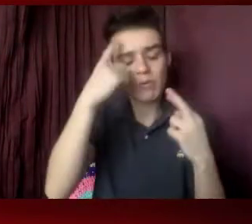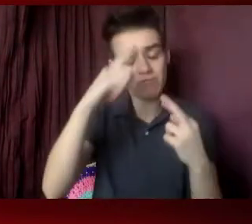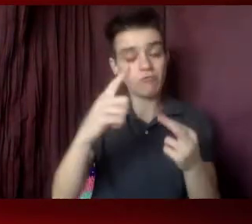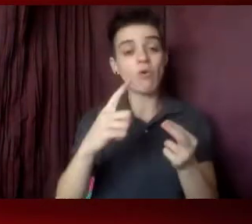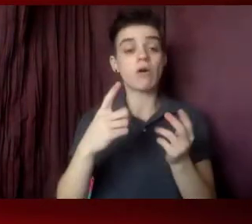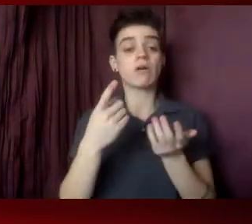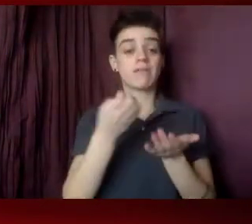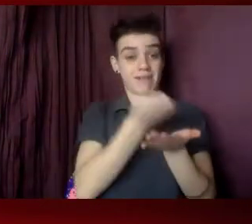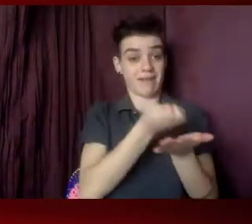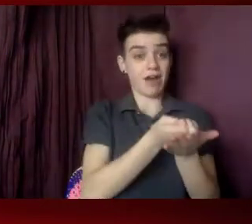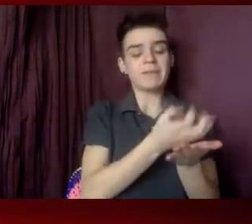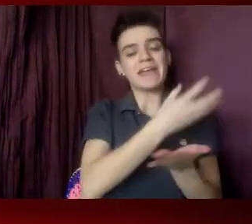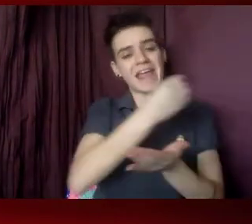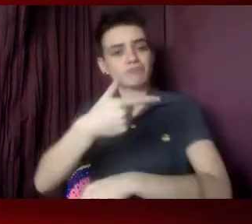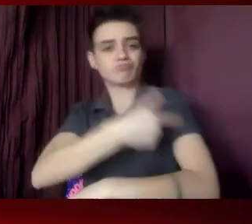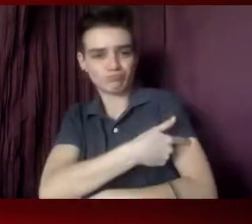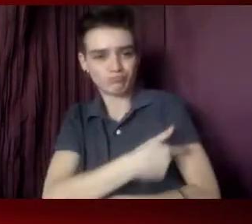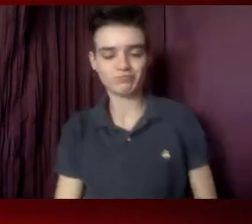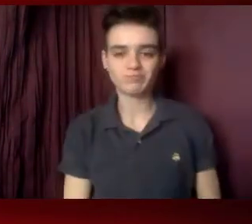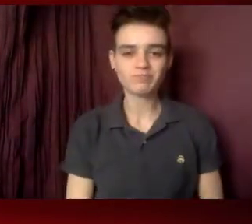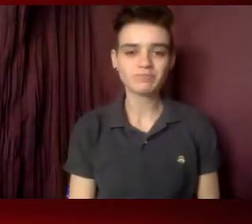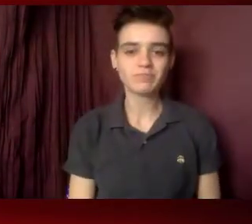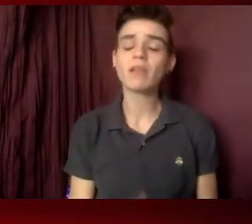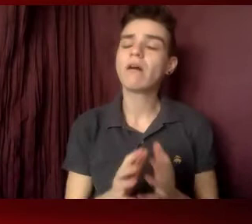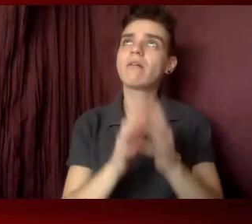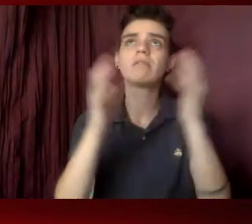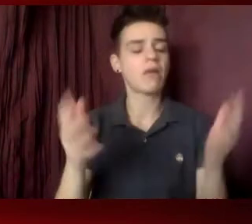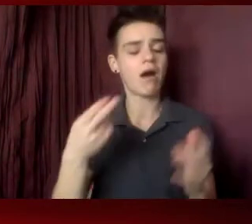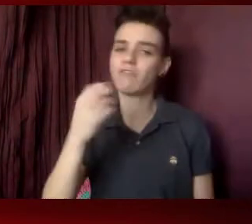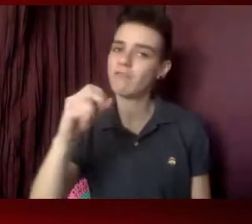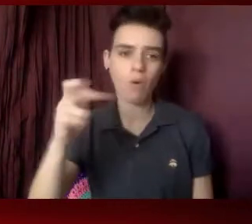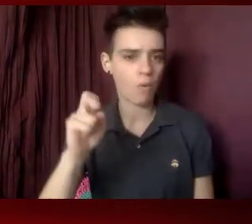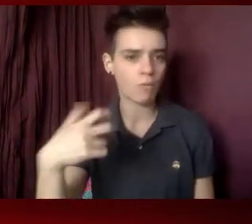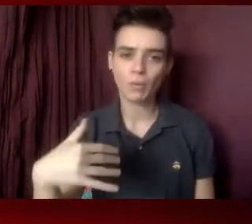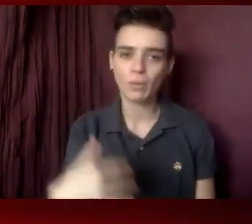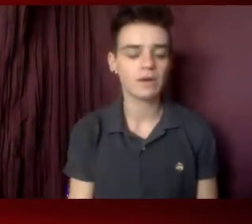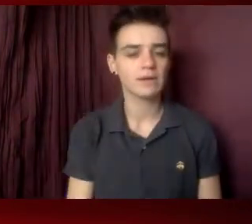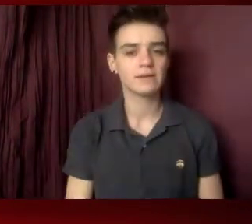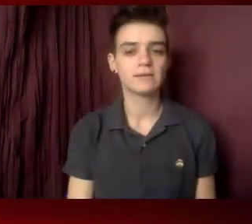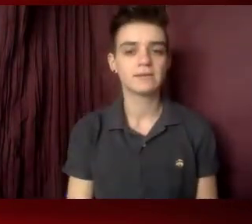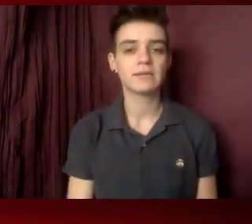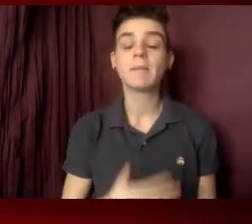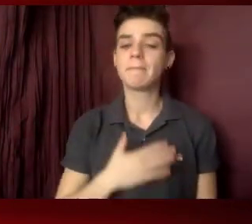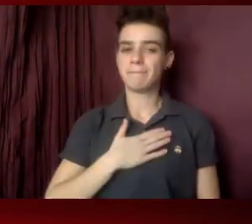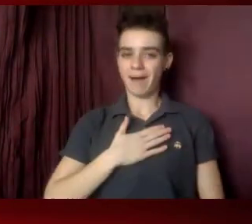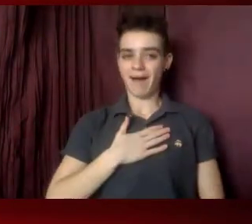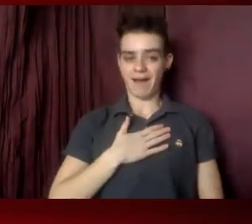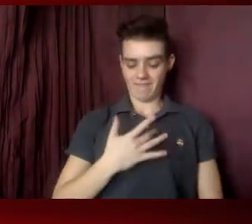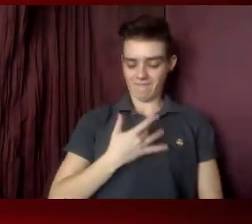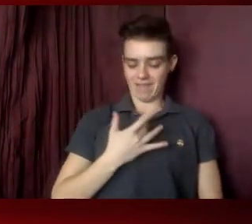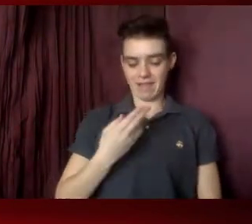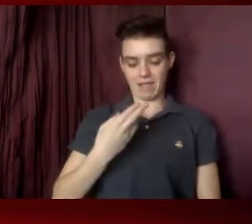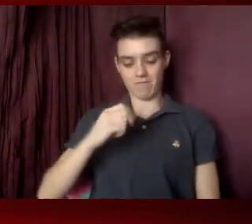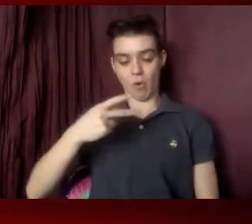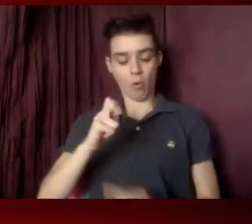into our arms. There's a lot of hope. But my sense of hope is very much